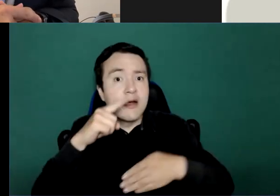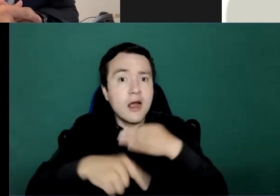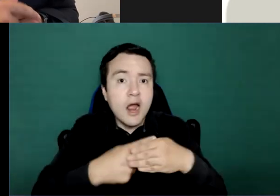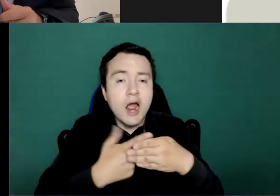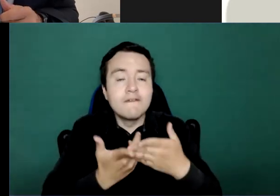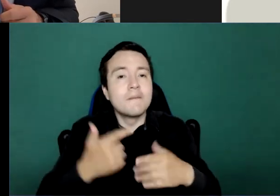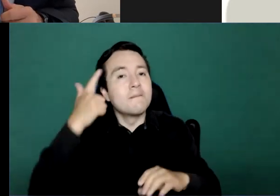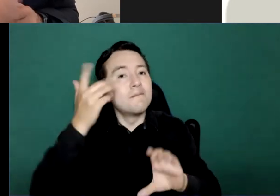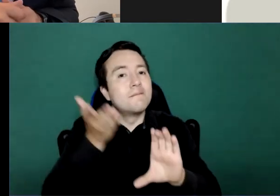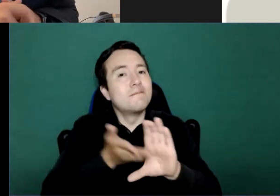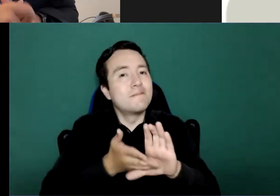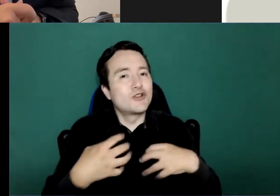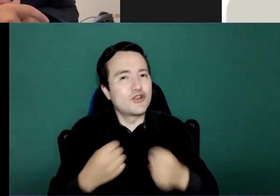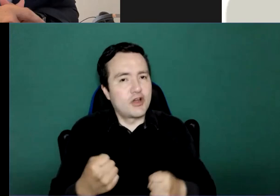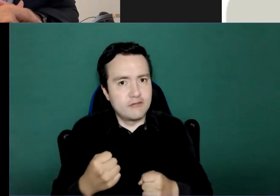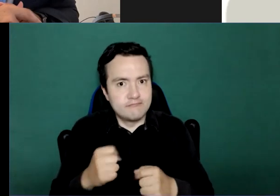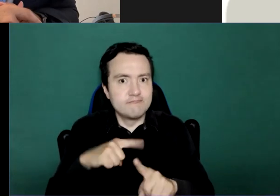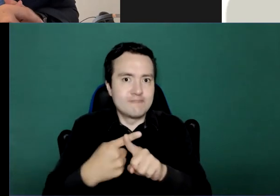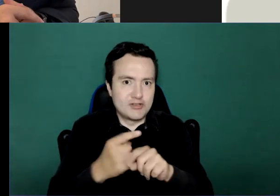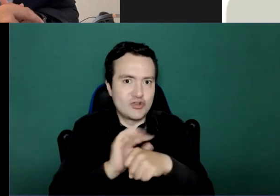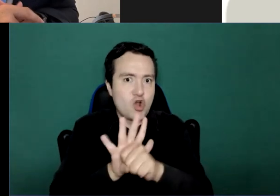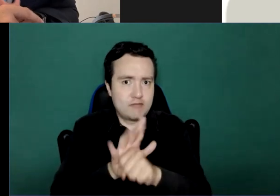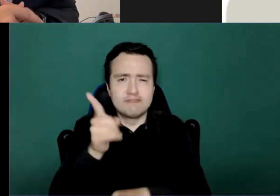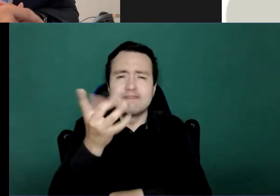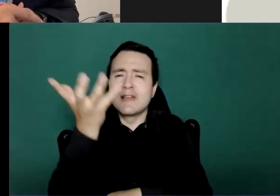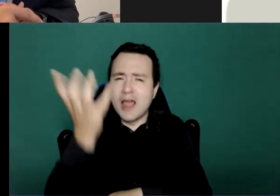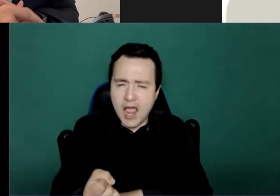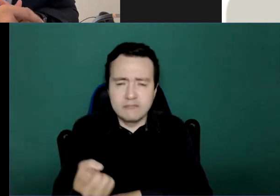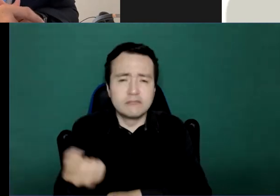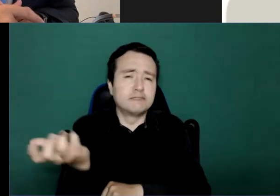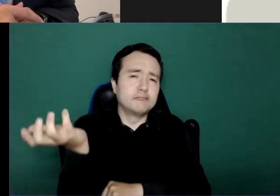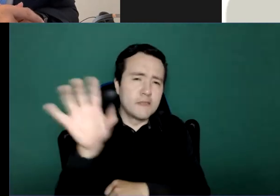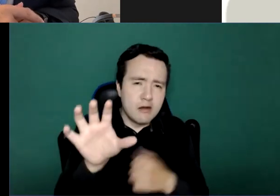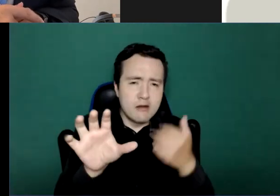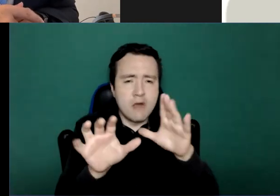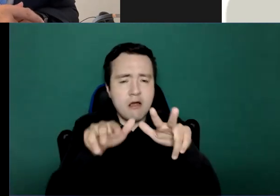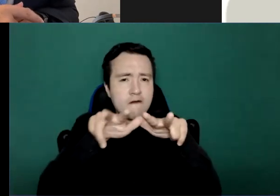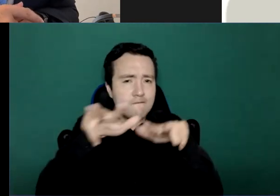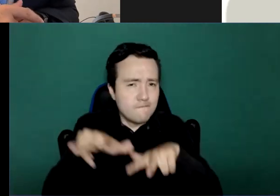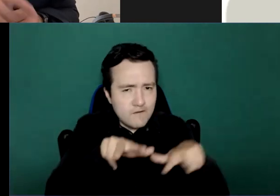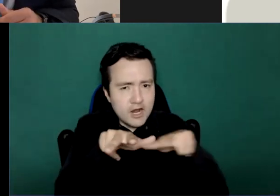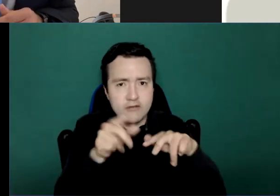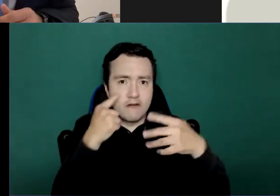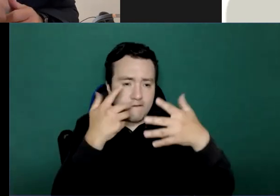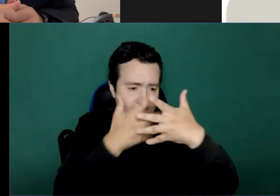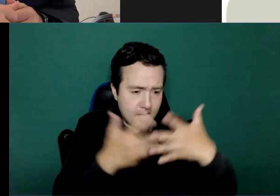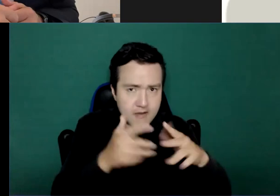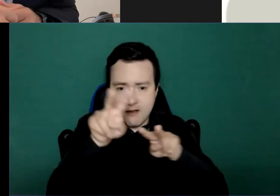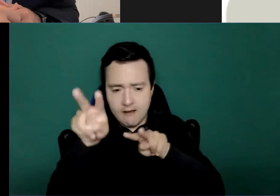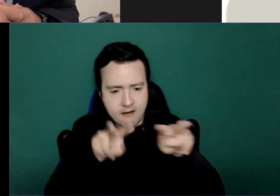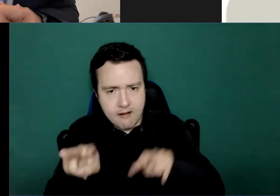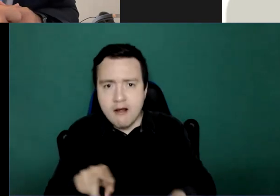Health Organization, it's all there and it's quite accessible. My colleagues will